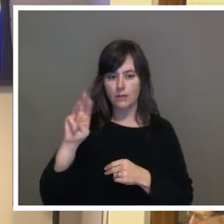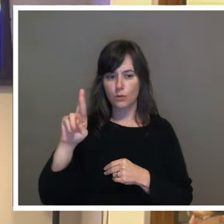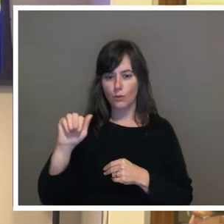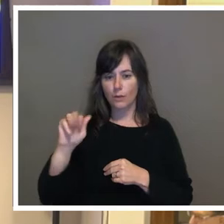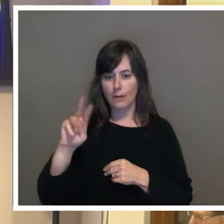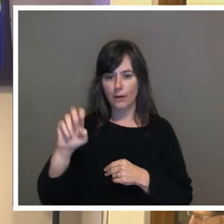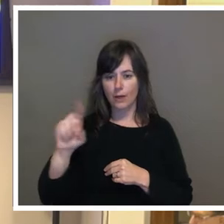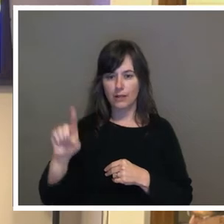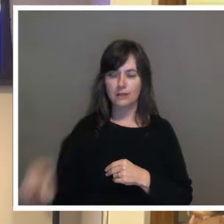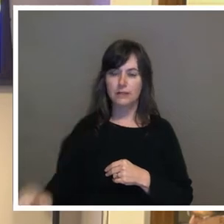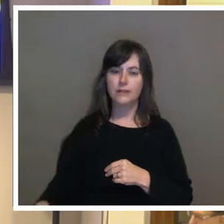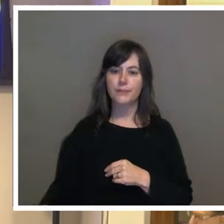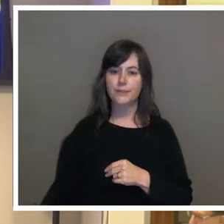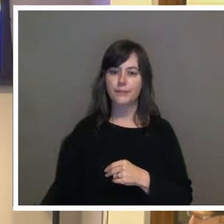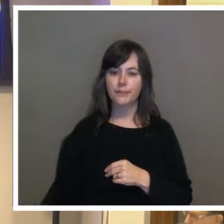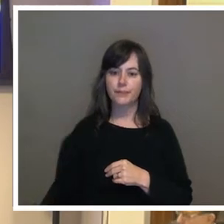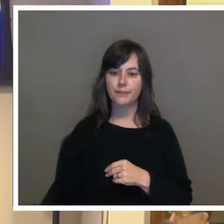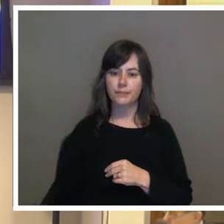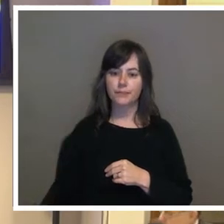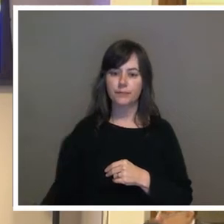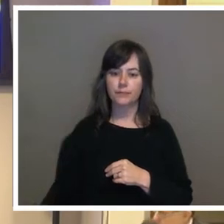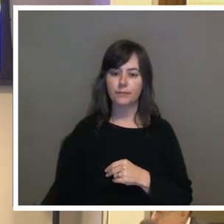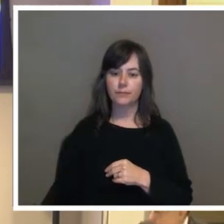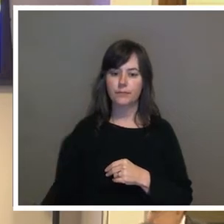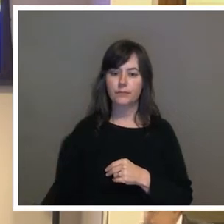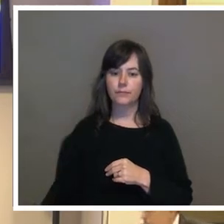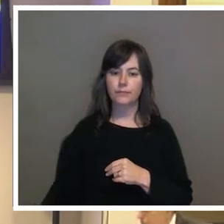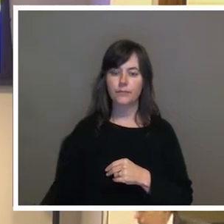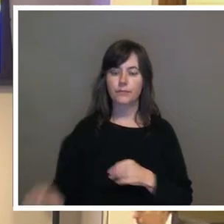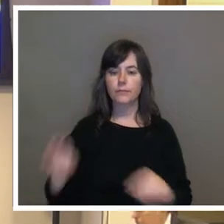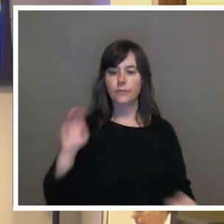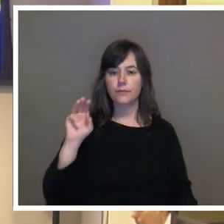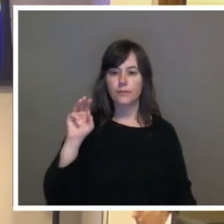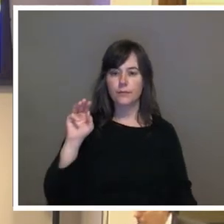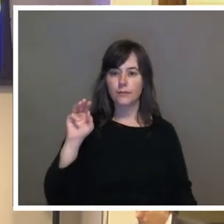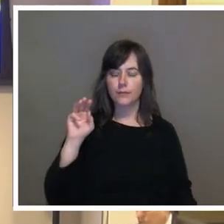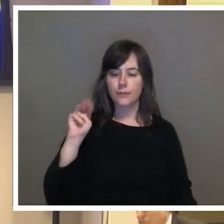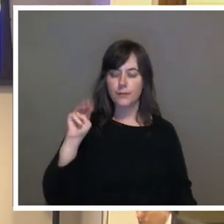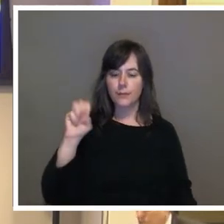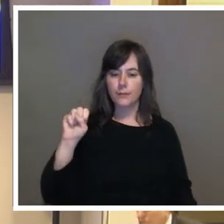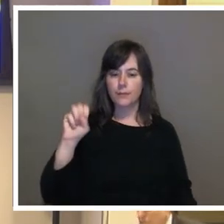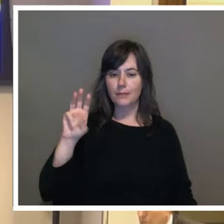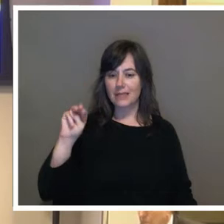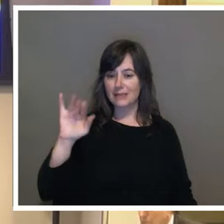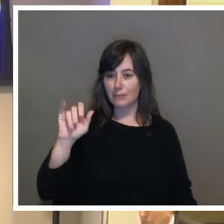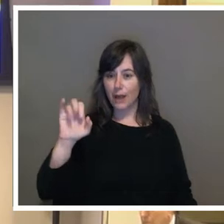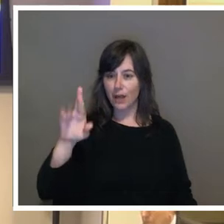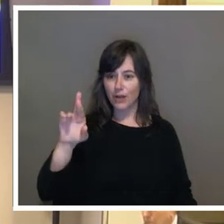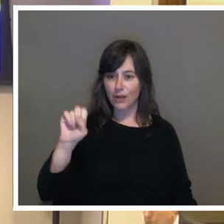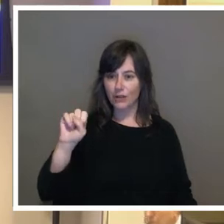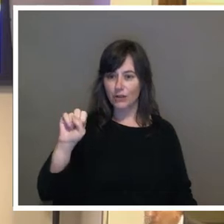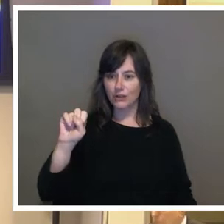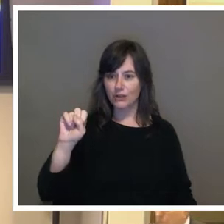Ms. Myers, we have a... She's going to do that.